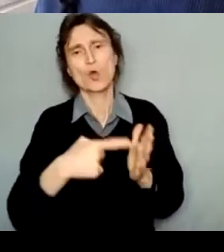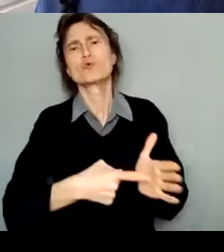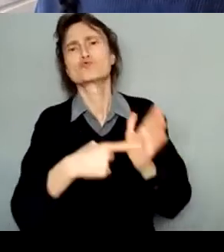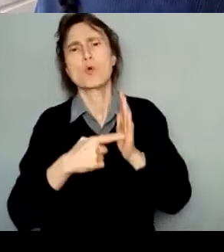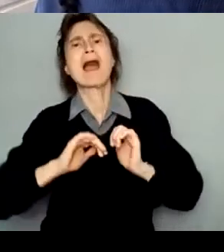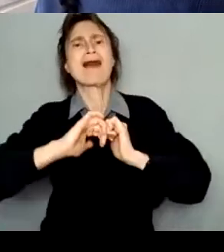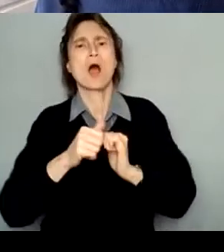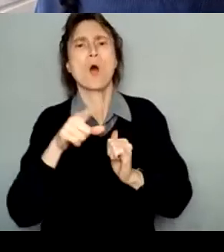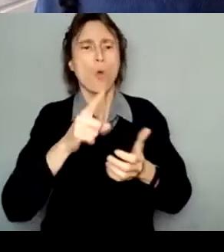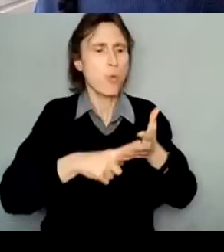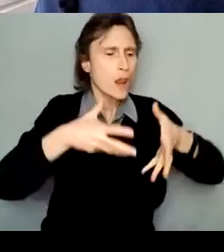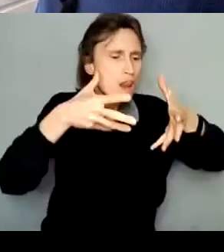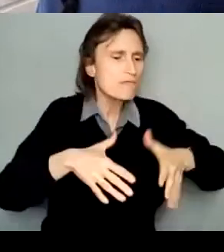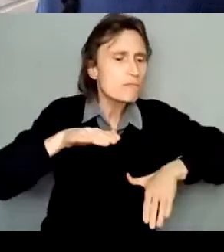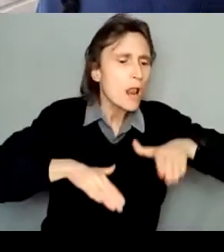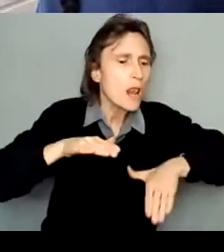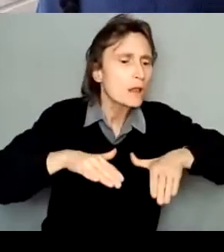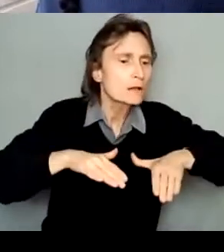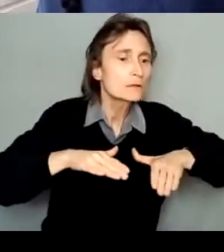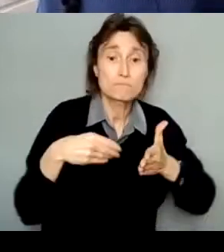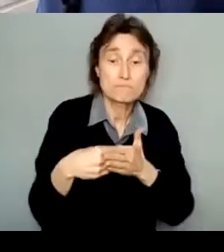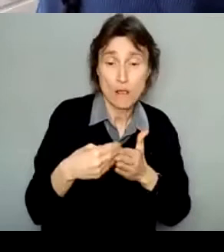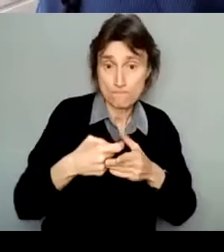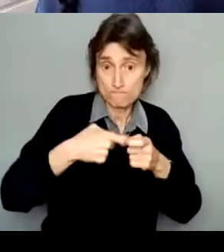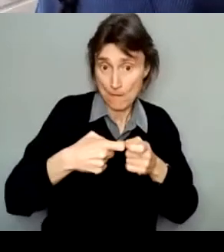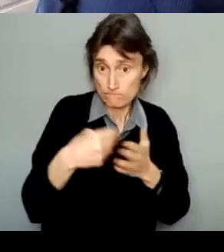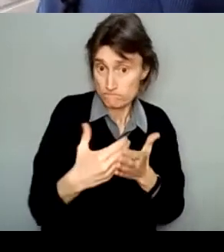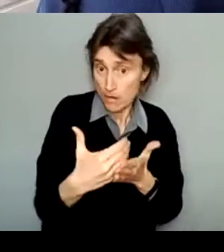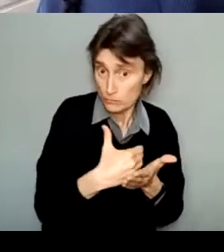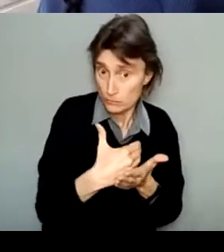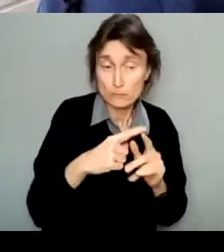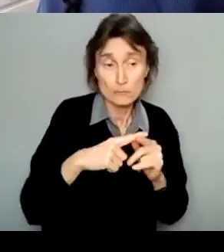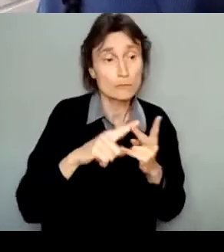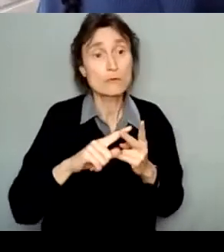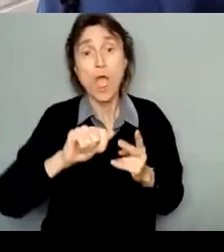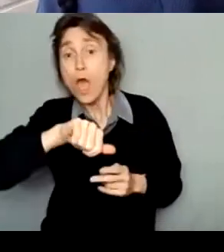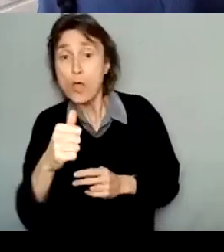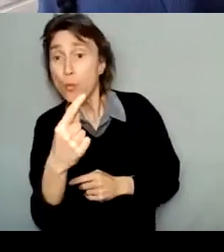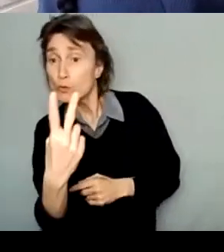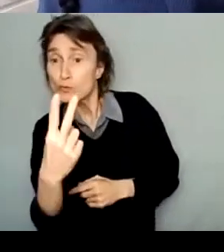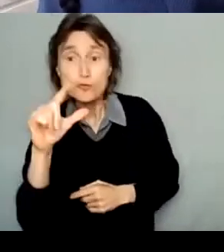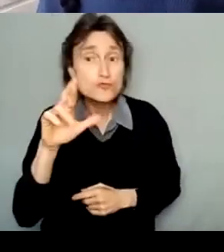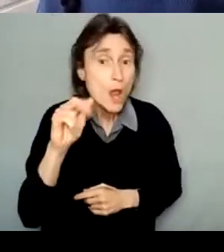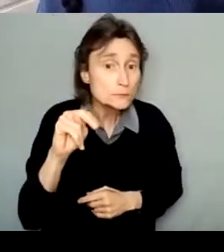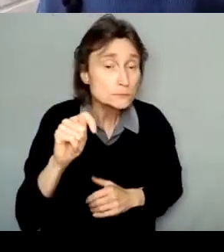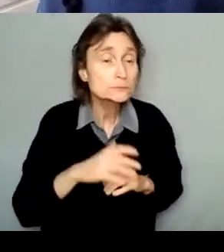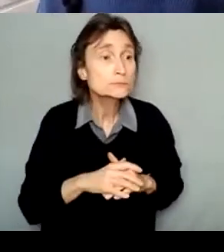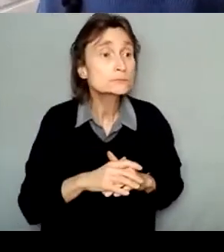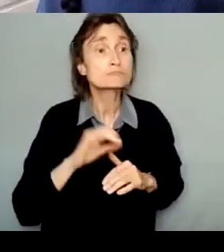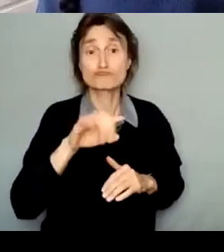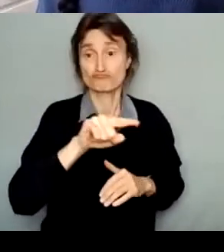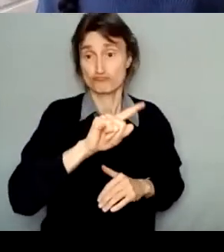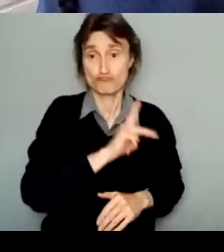expenses either through fundraising, other grants, grants, sponsorships, your own personal contribution,